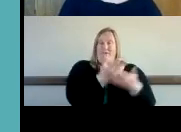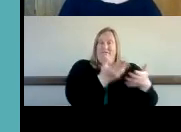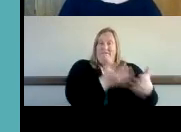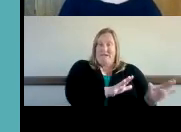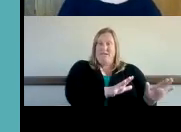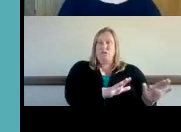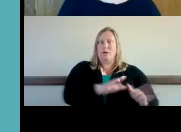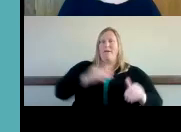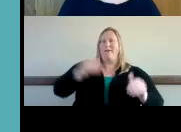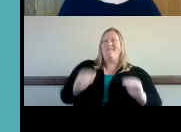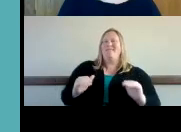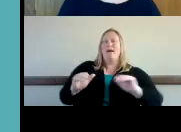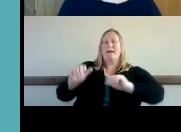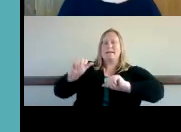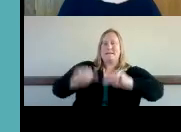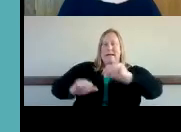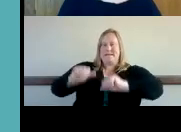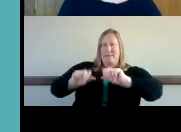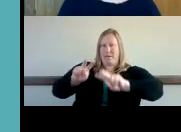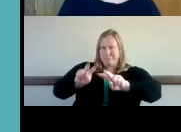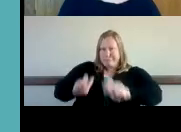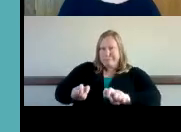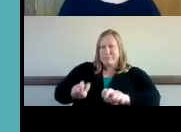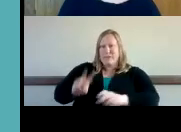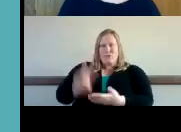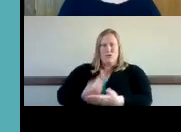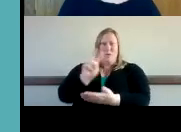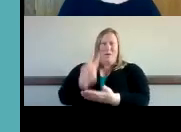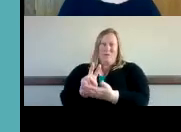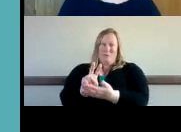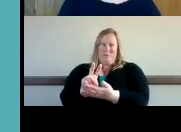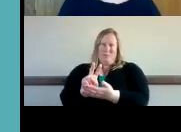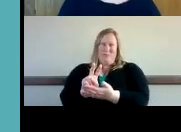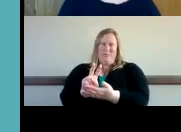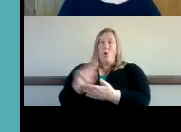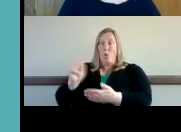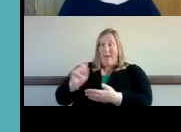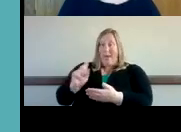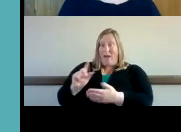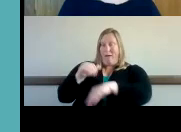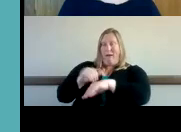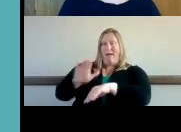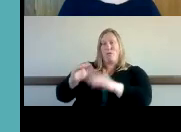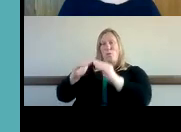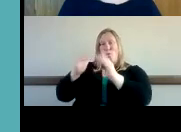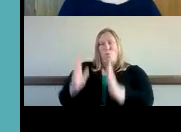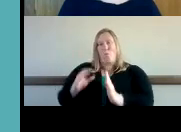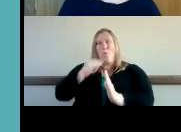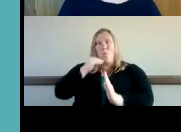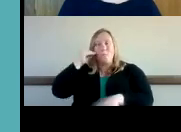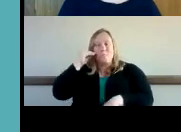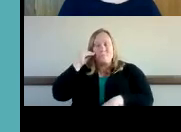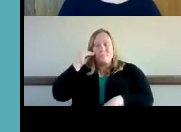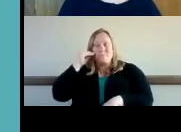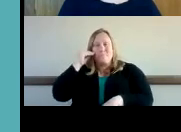and that takes about two hours we like to do it in the individual's home wherever possible it gives us